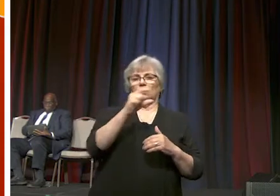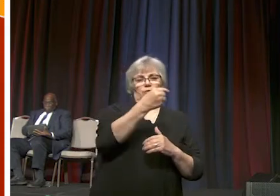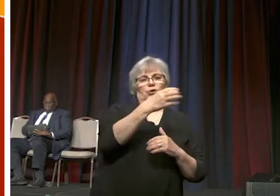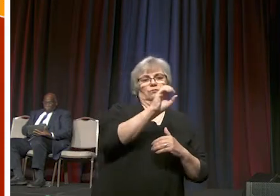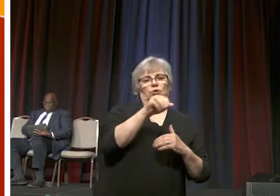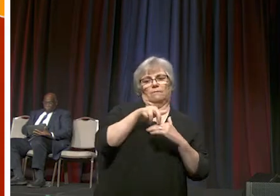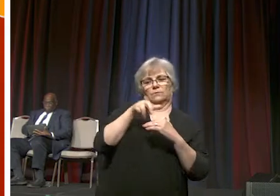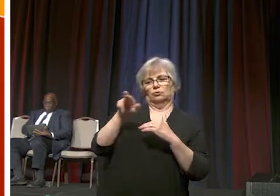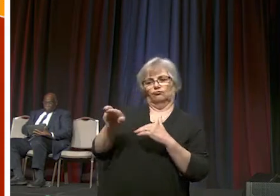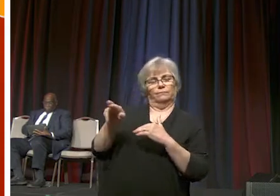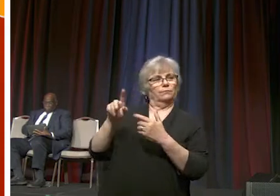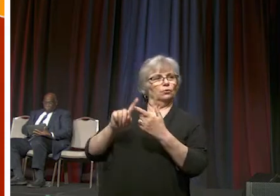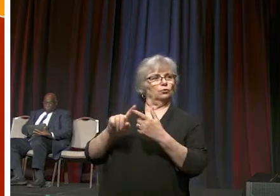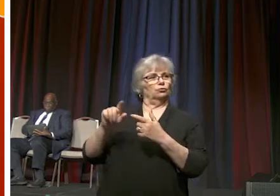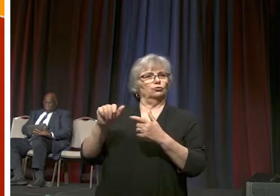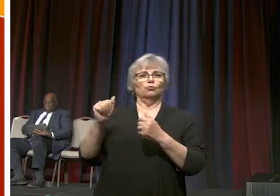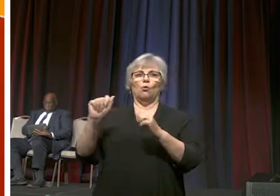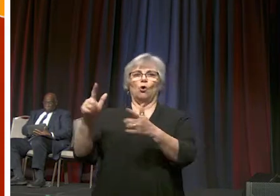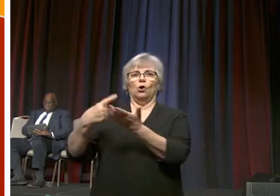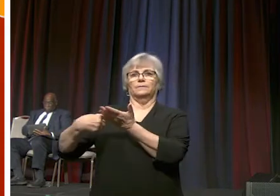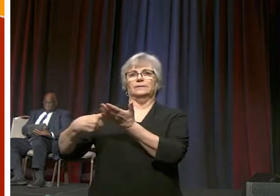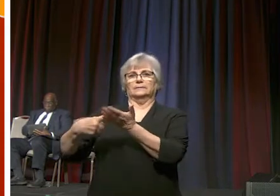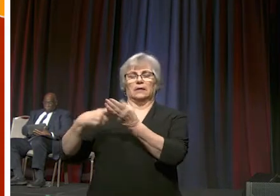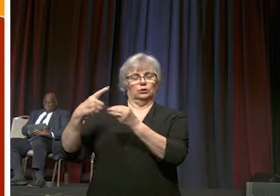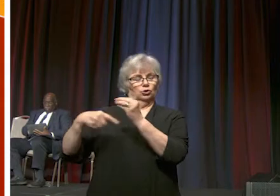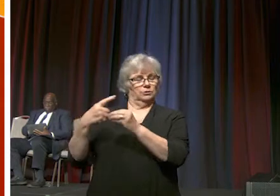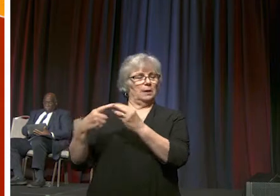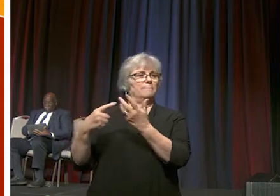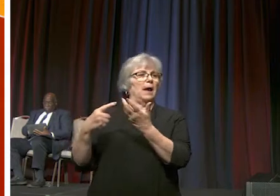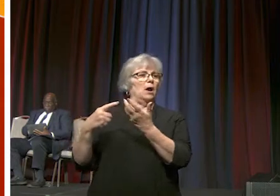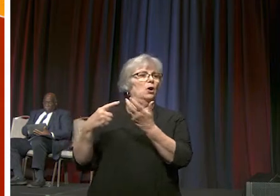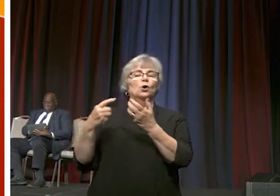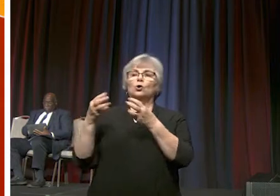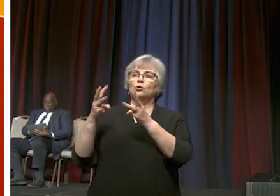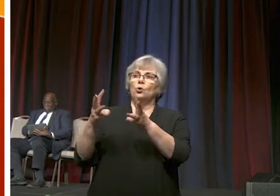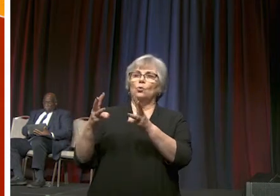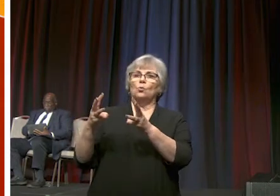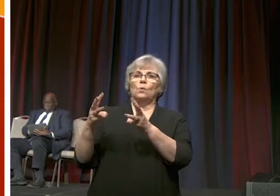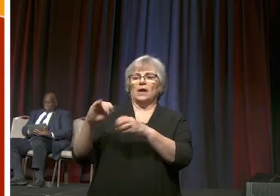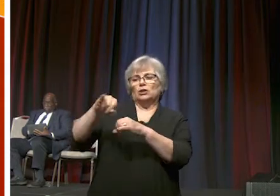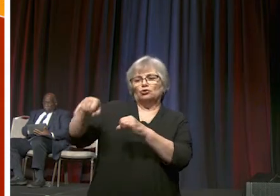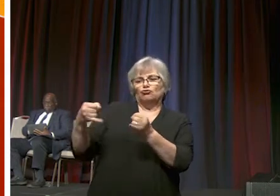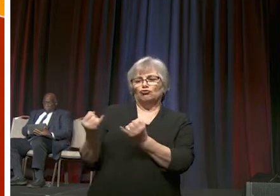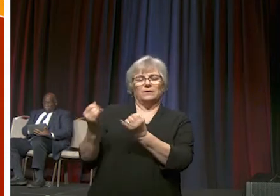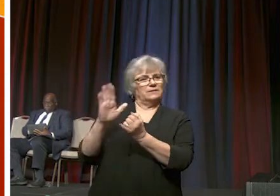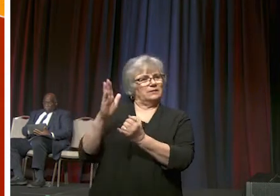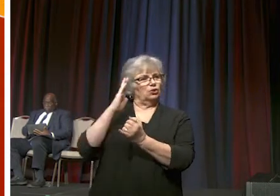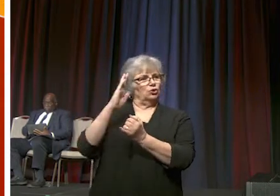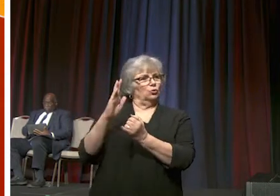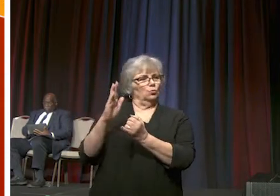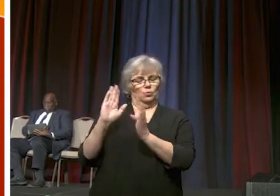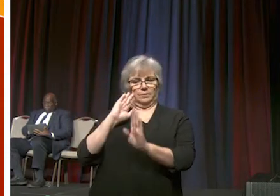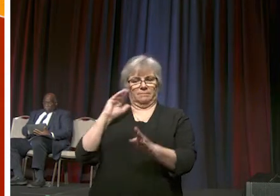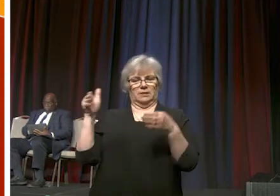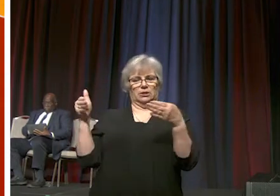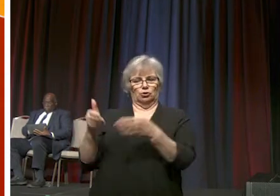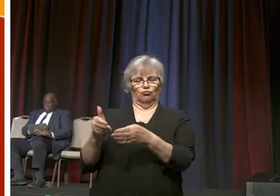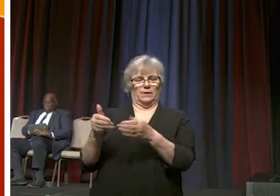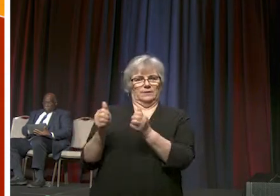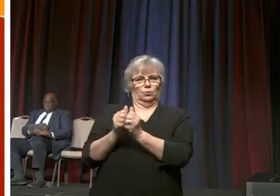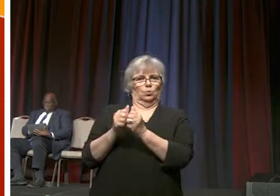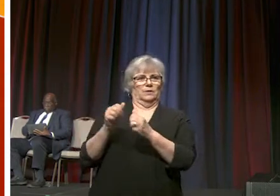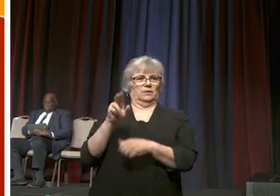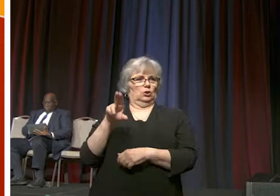discussions about how jurisdictions should be addressed within the United